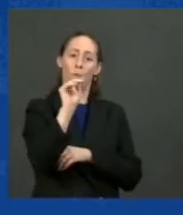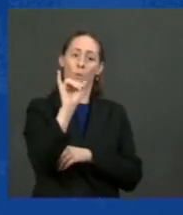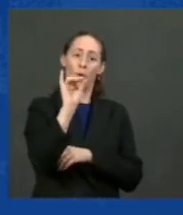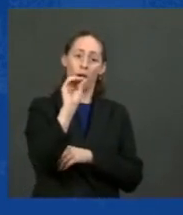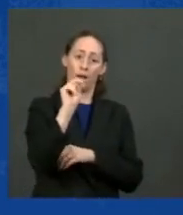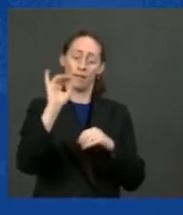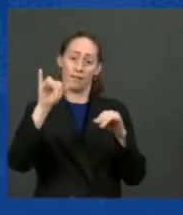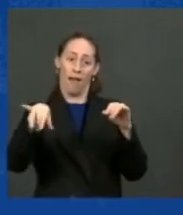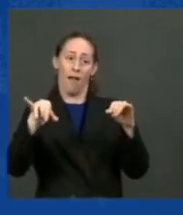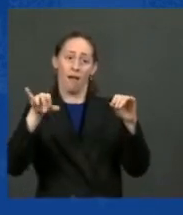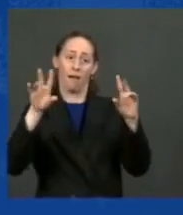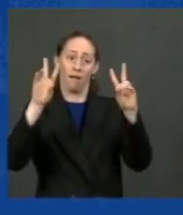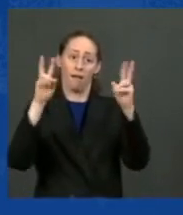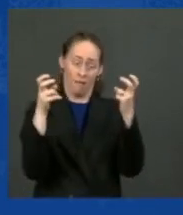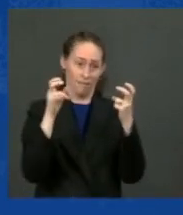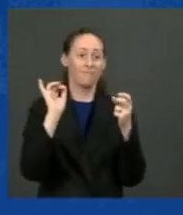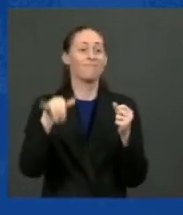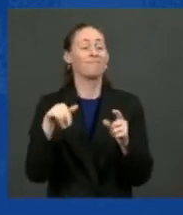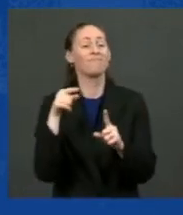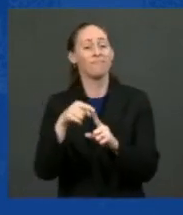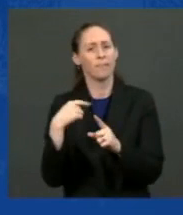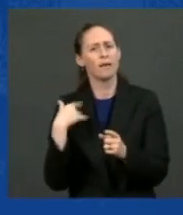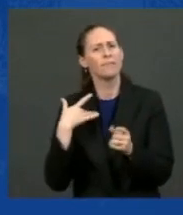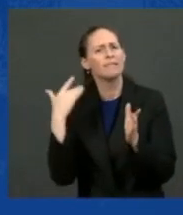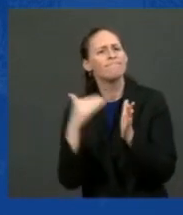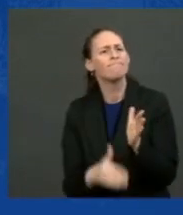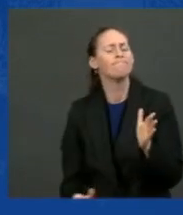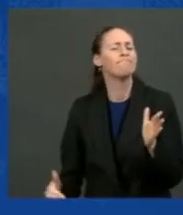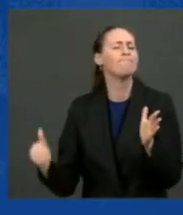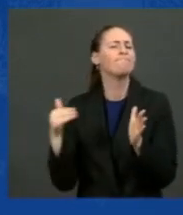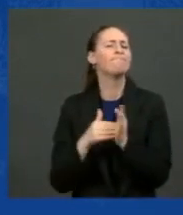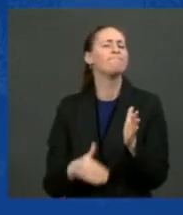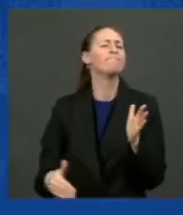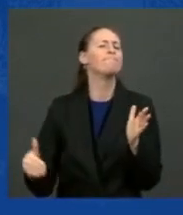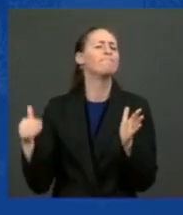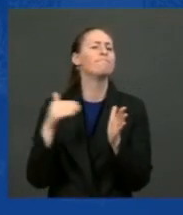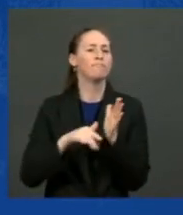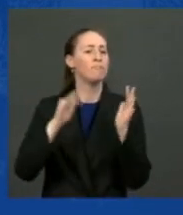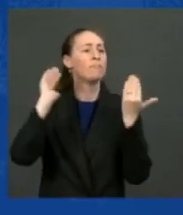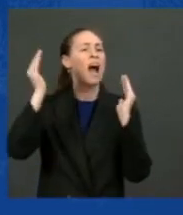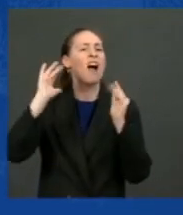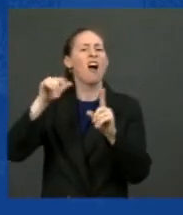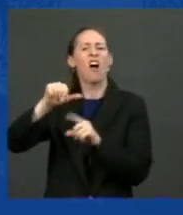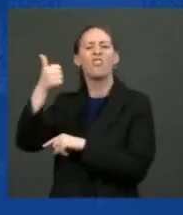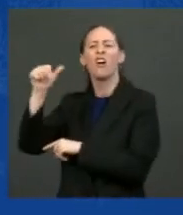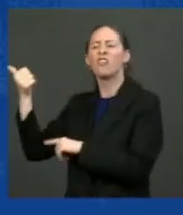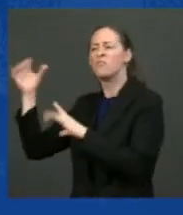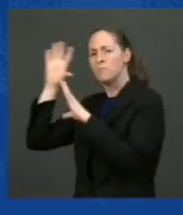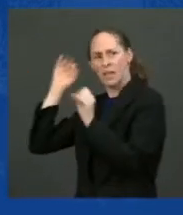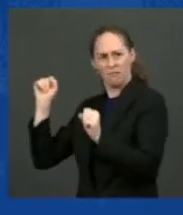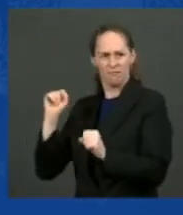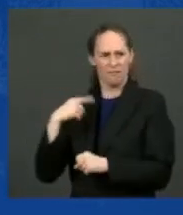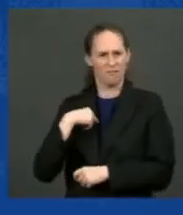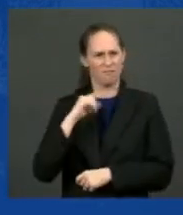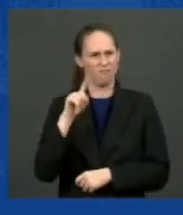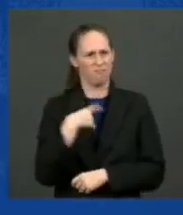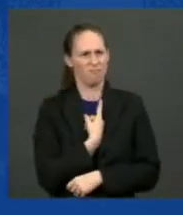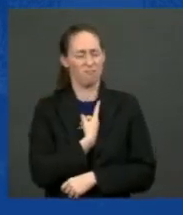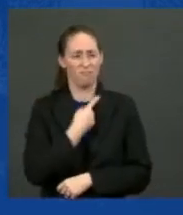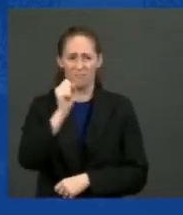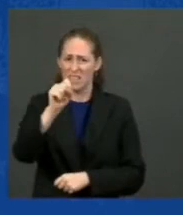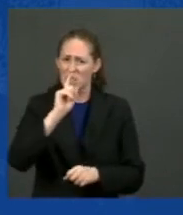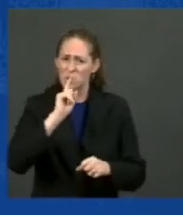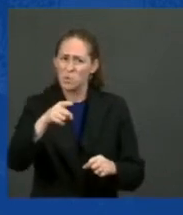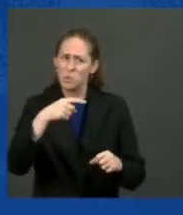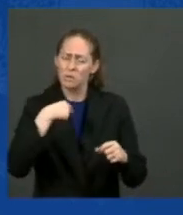presidents combined. You built the country. Wow. No, not a joke. You built the country. And it's great to